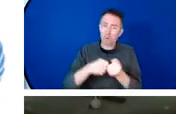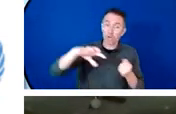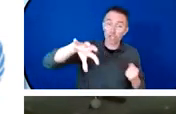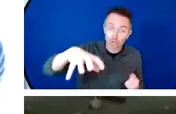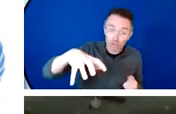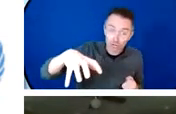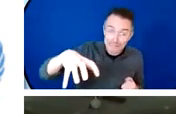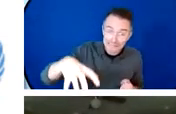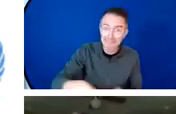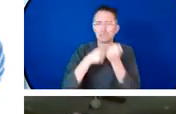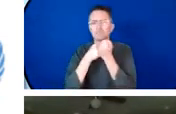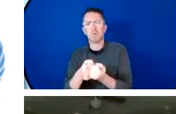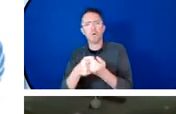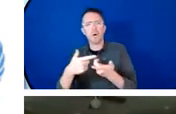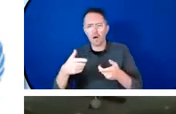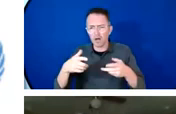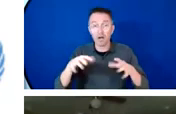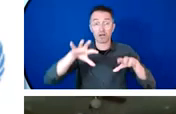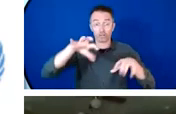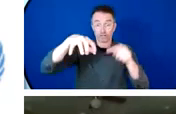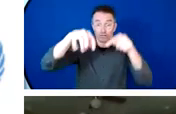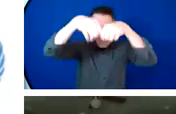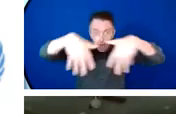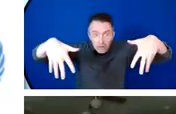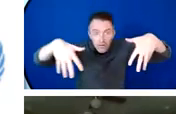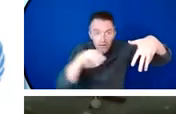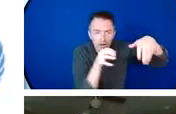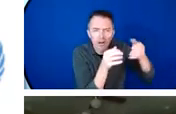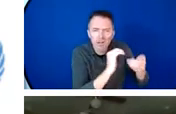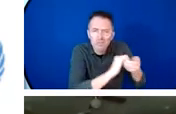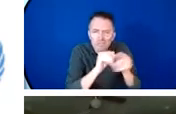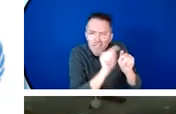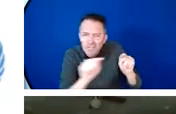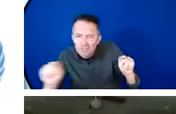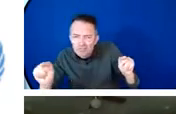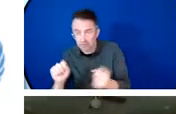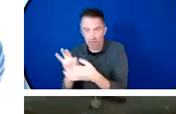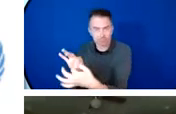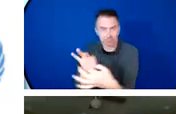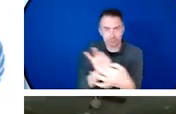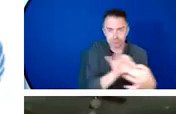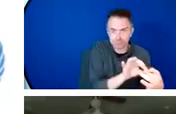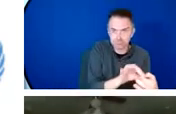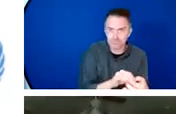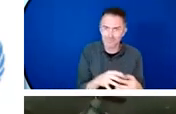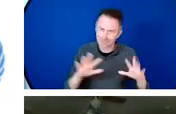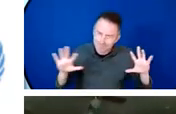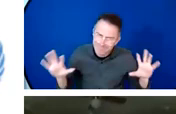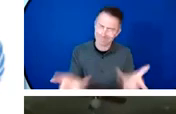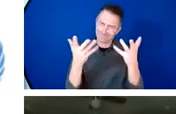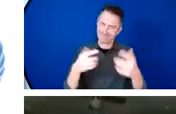and humanitarian needs and to help build a better future that puts the world on a sustainable climate pathway Thank you.